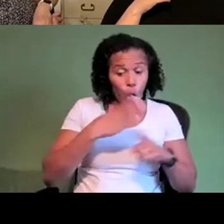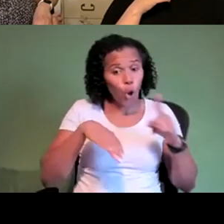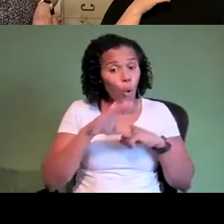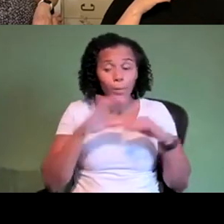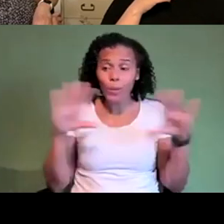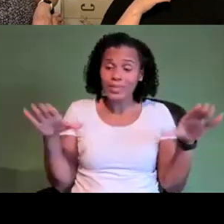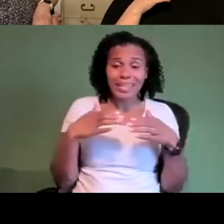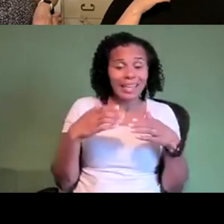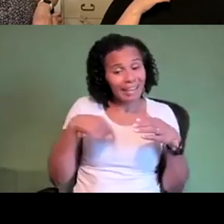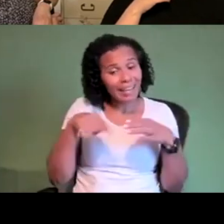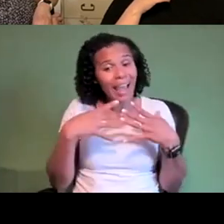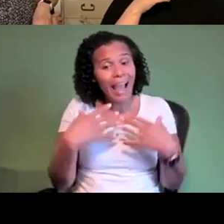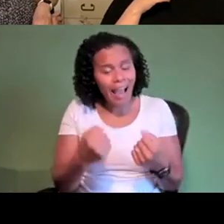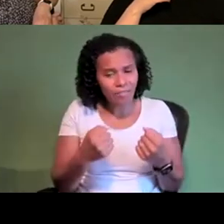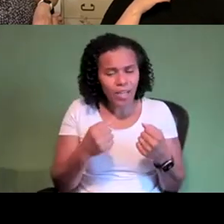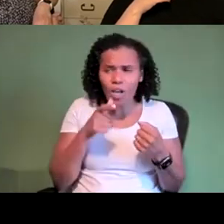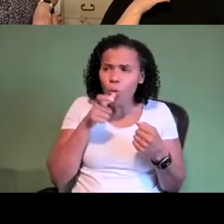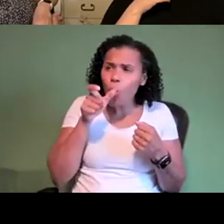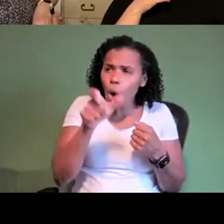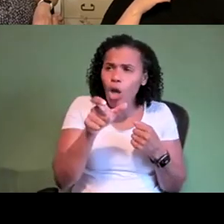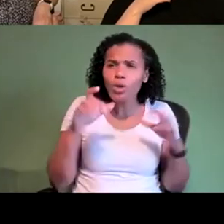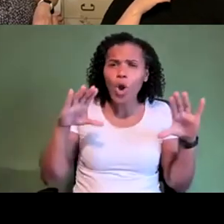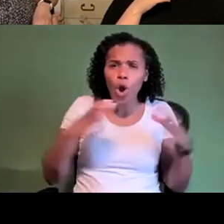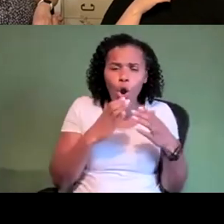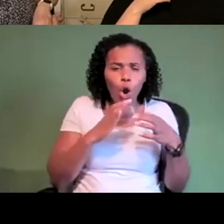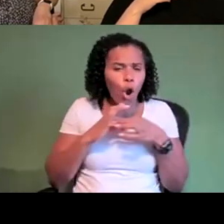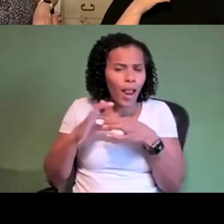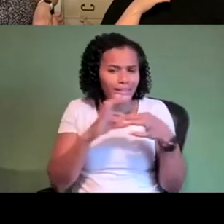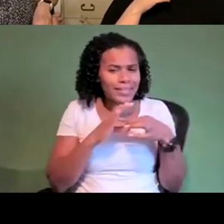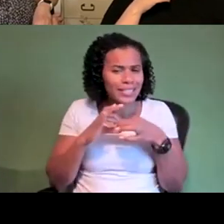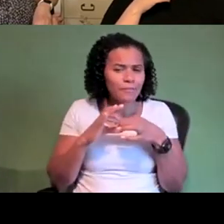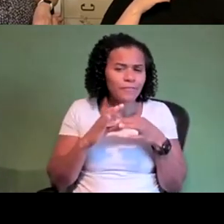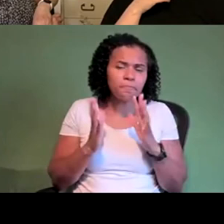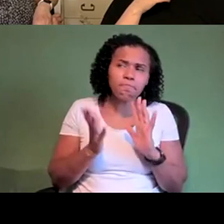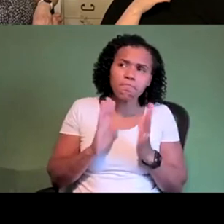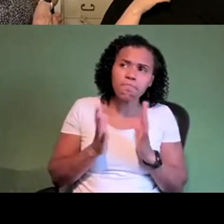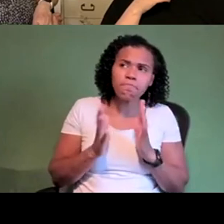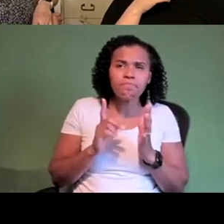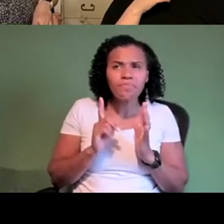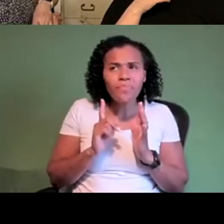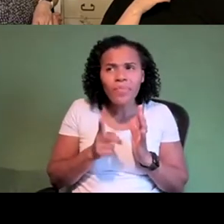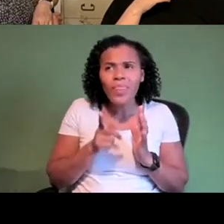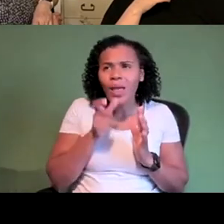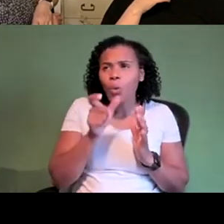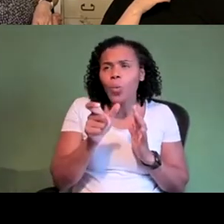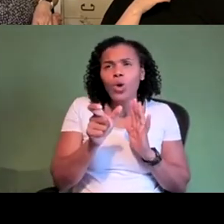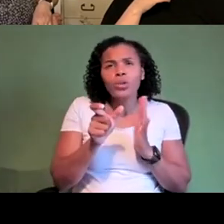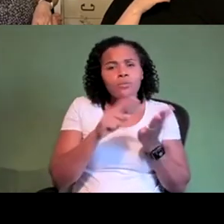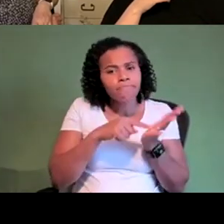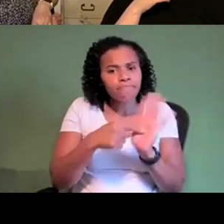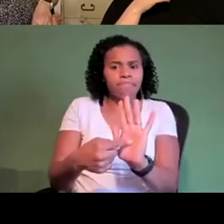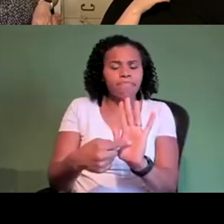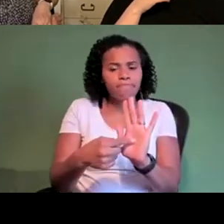collective term just really reflects are you know the importance